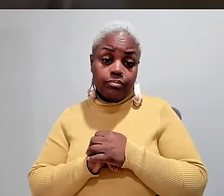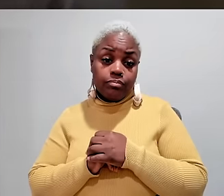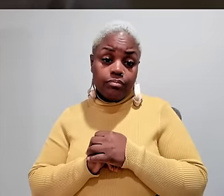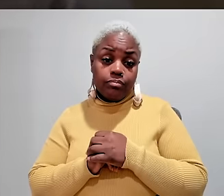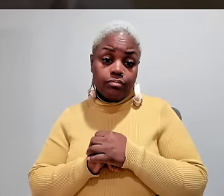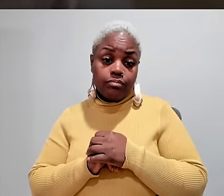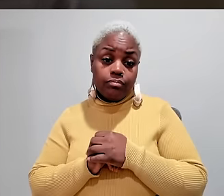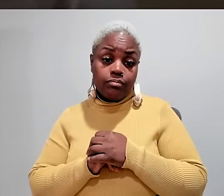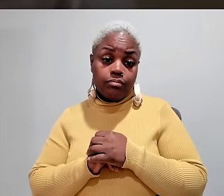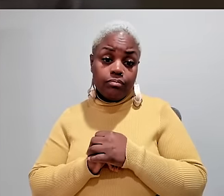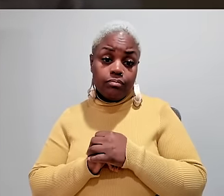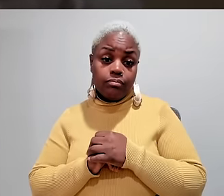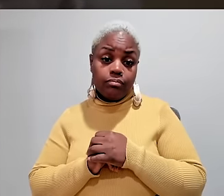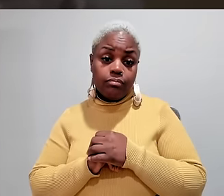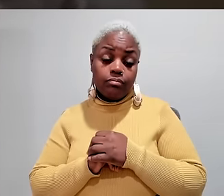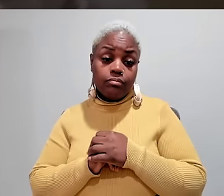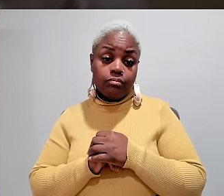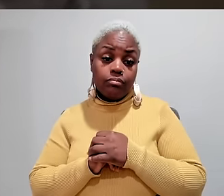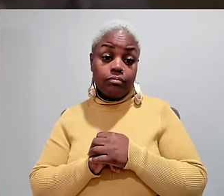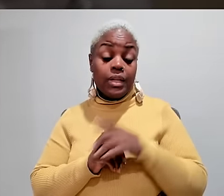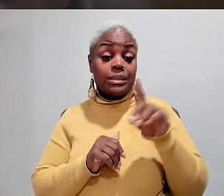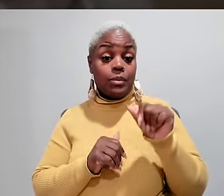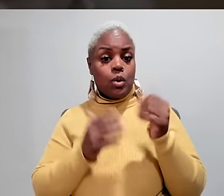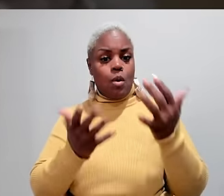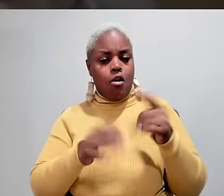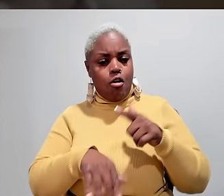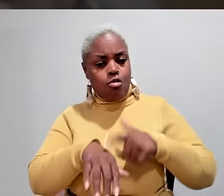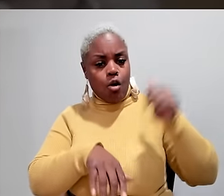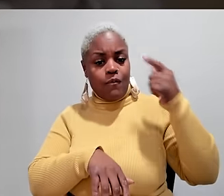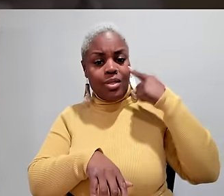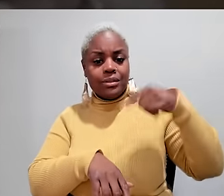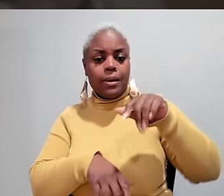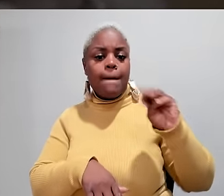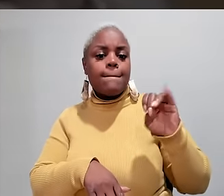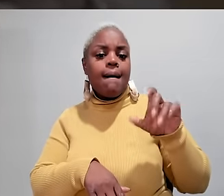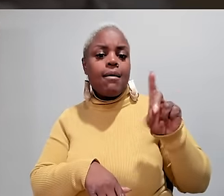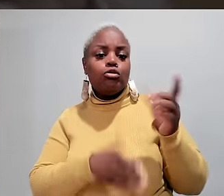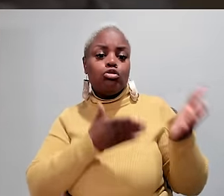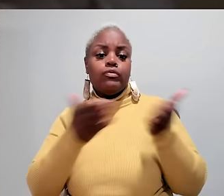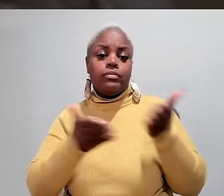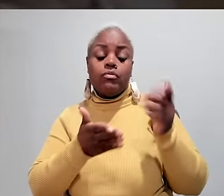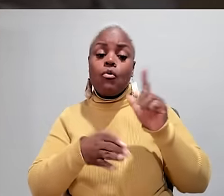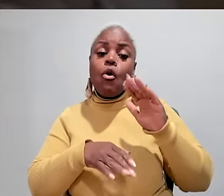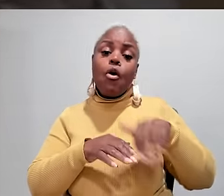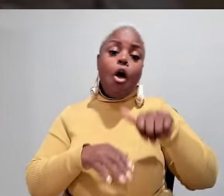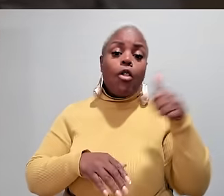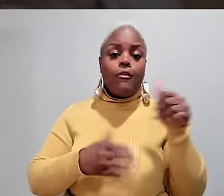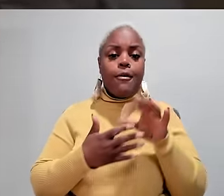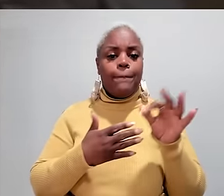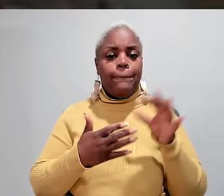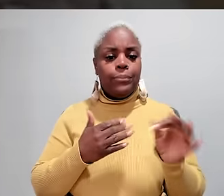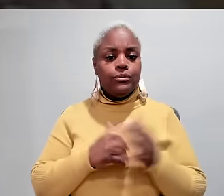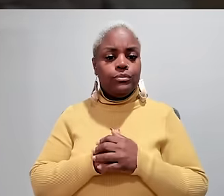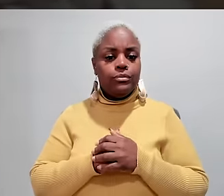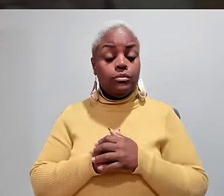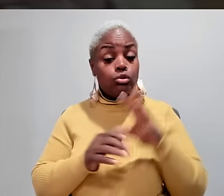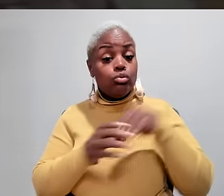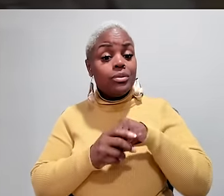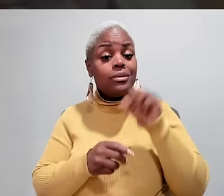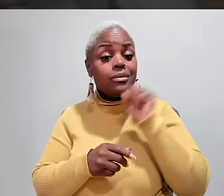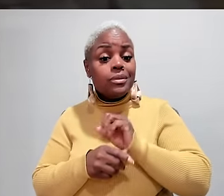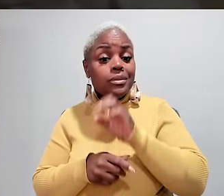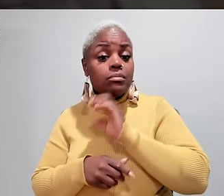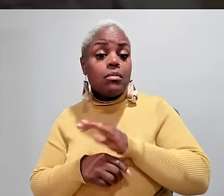and developmental disabilities waited longer for these Medicaid services than any other group, including